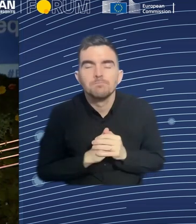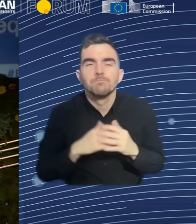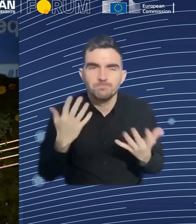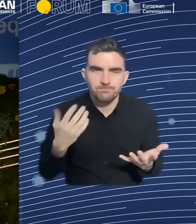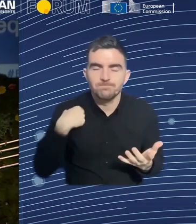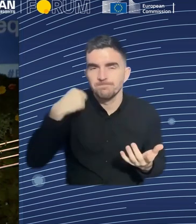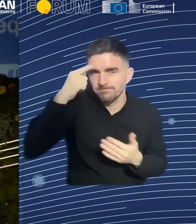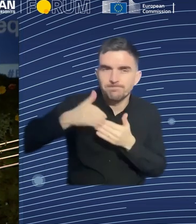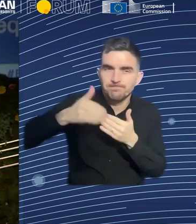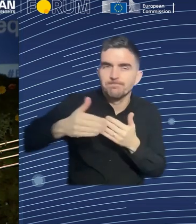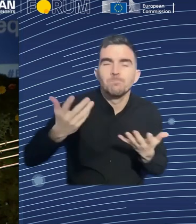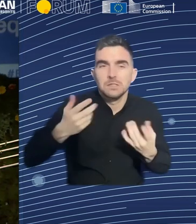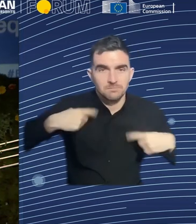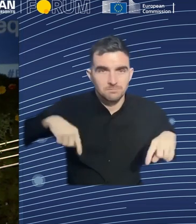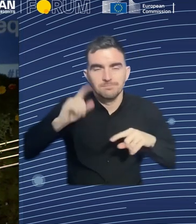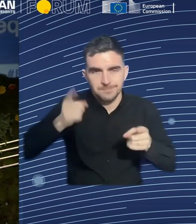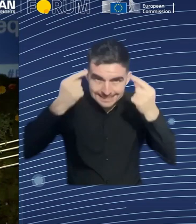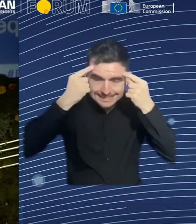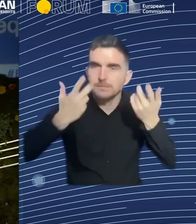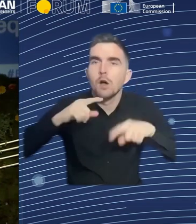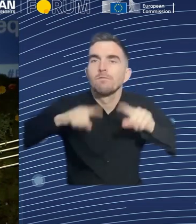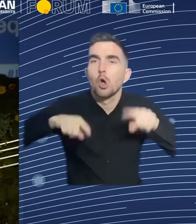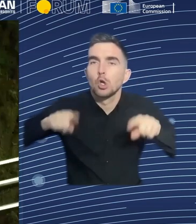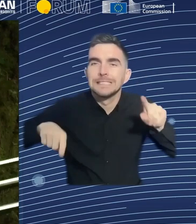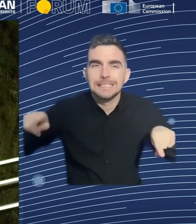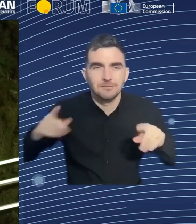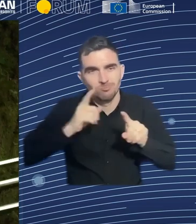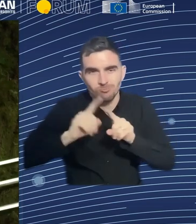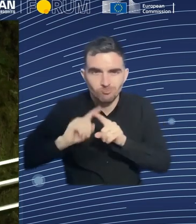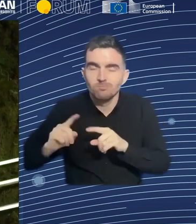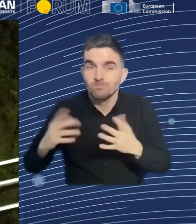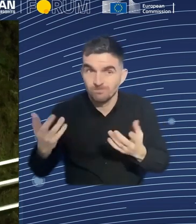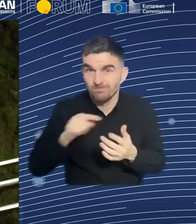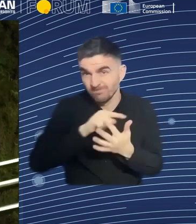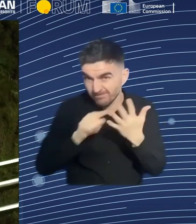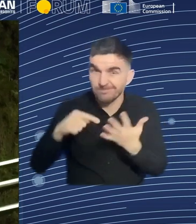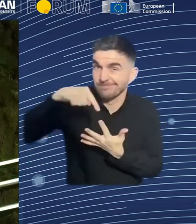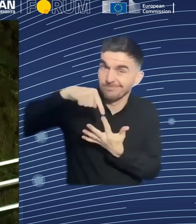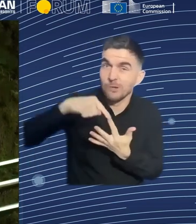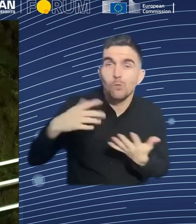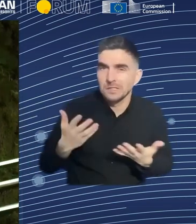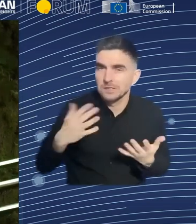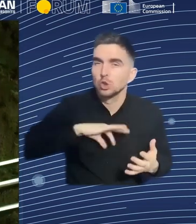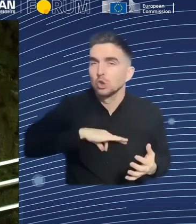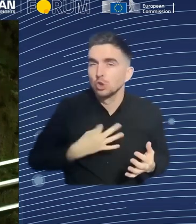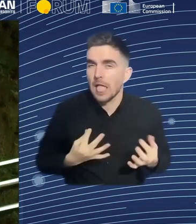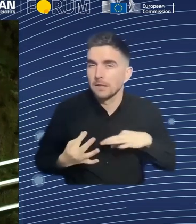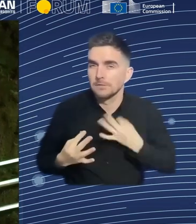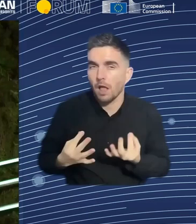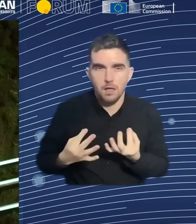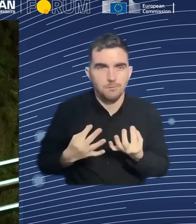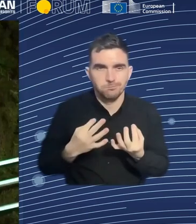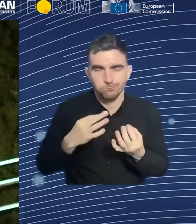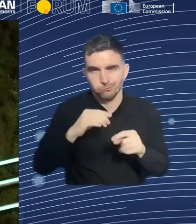know, much further diversity than just gender. I mean, you know, racial and all type of equality